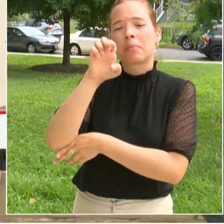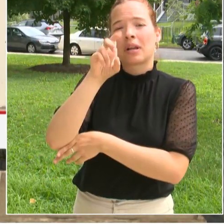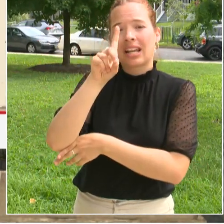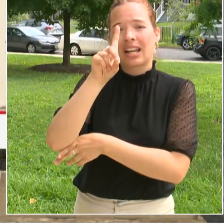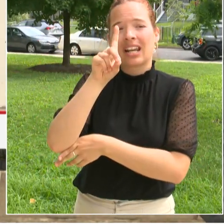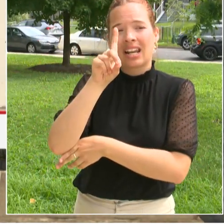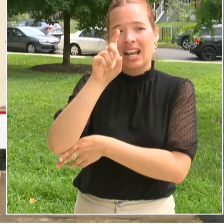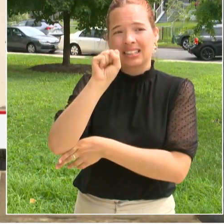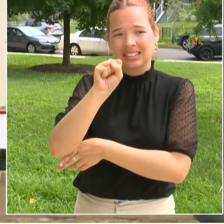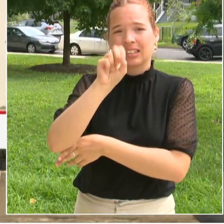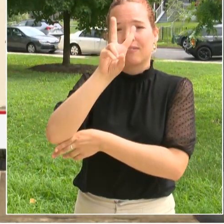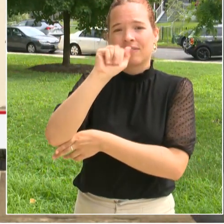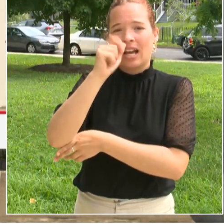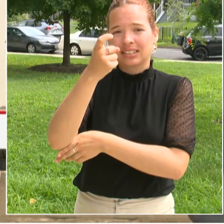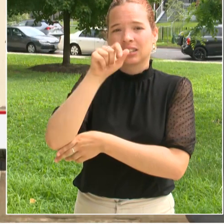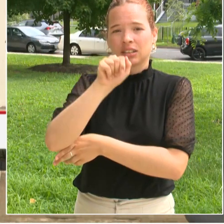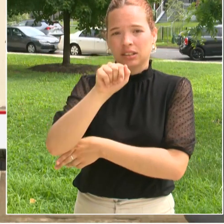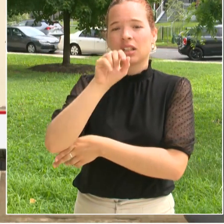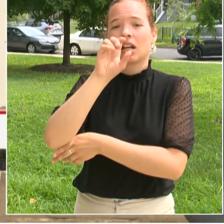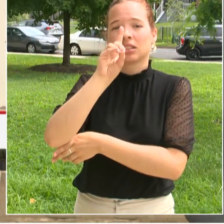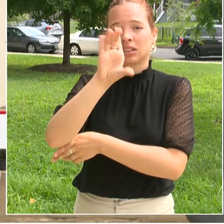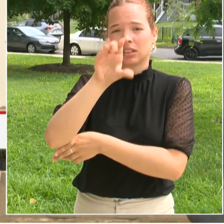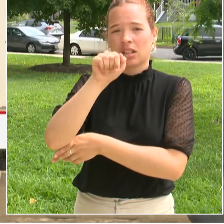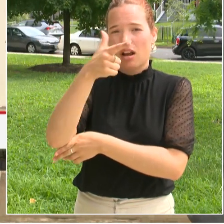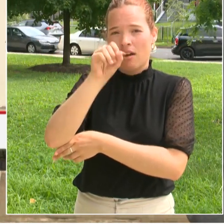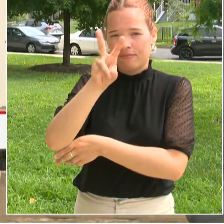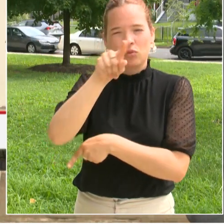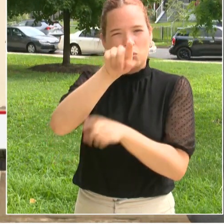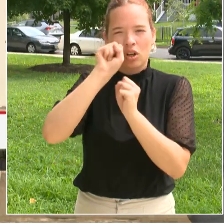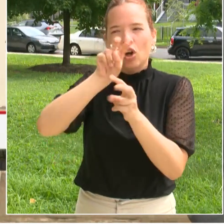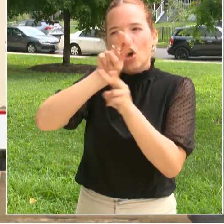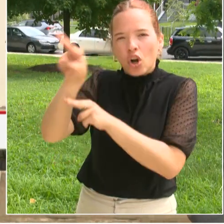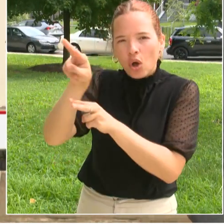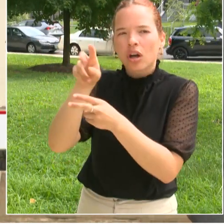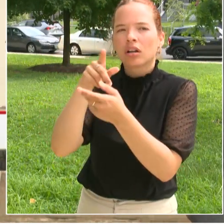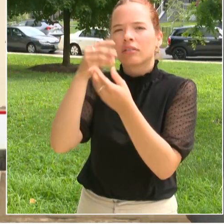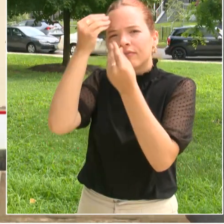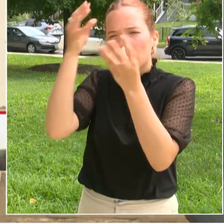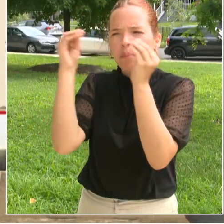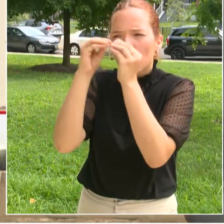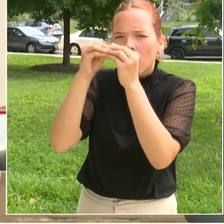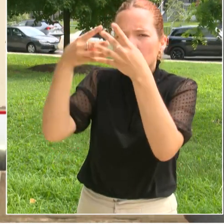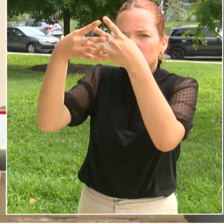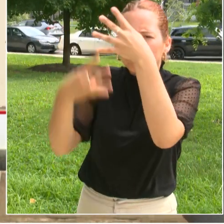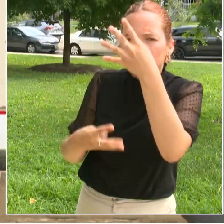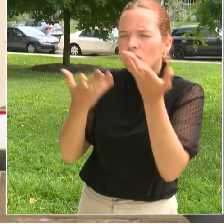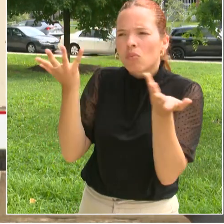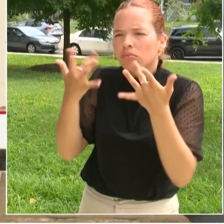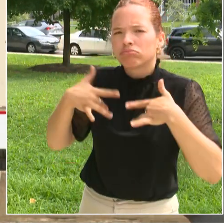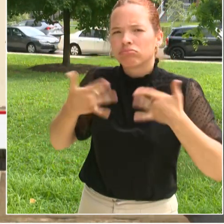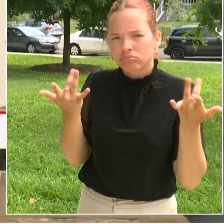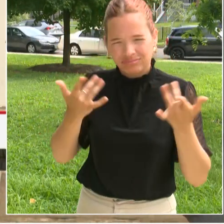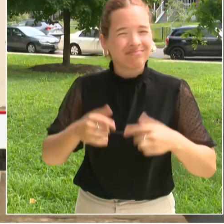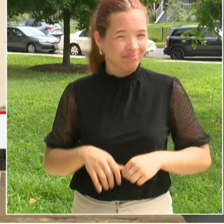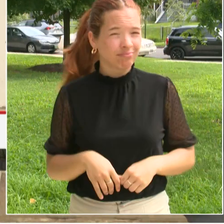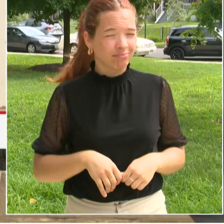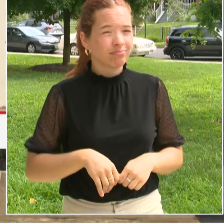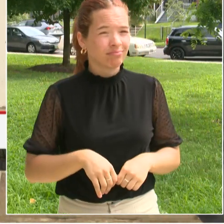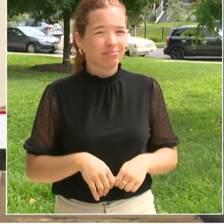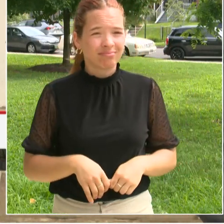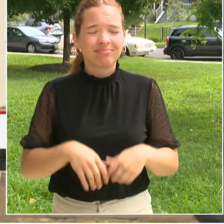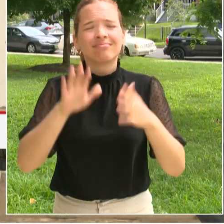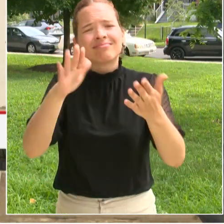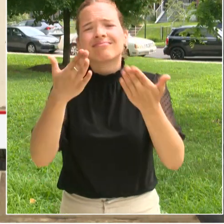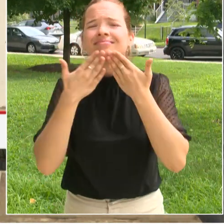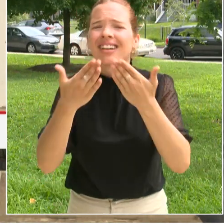our partners. We've had really strong partnerships with MedStar and other community partners and those are critical for strengthening the district's